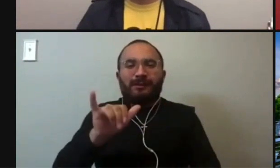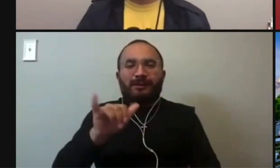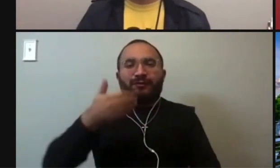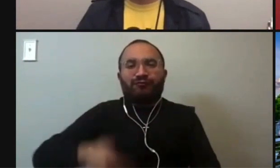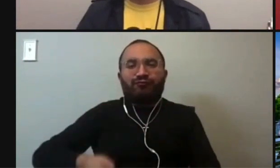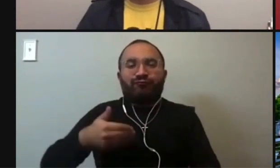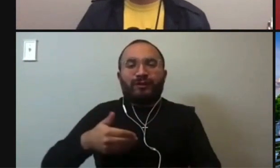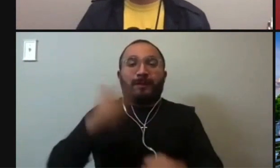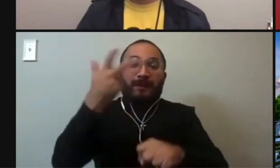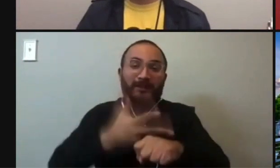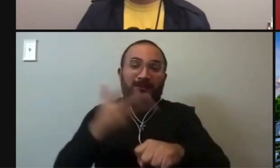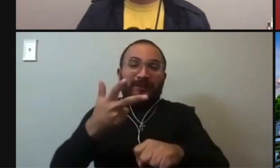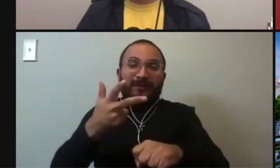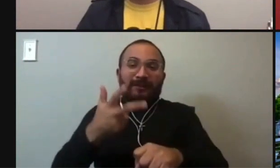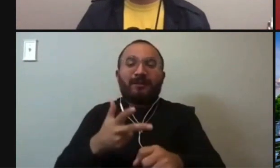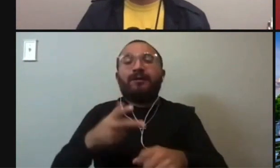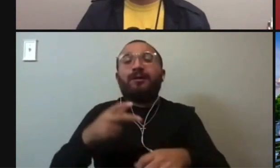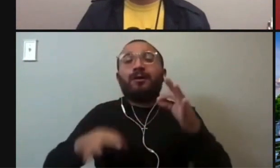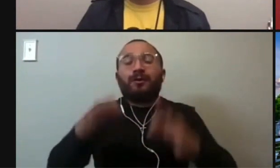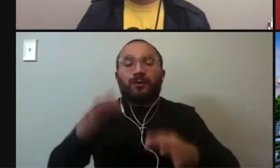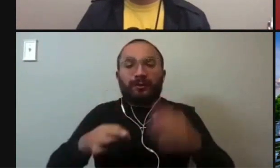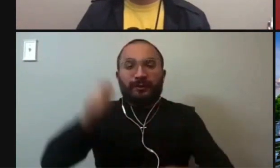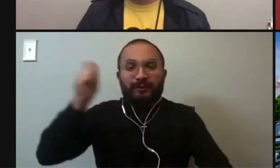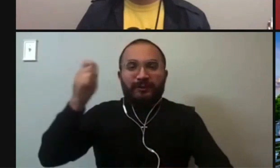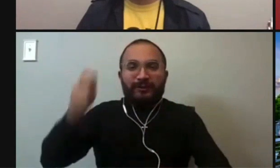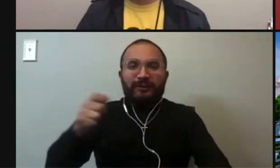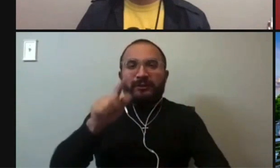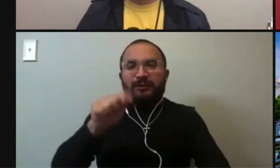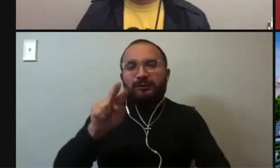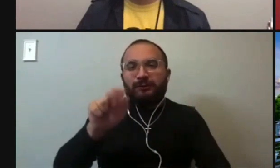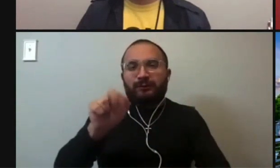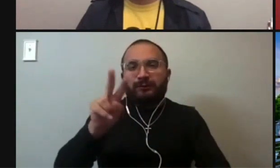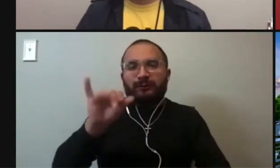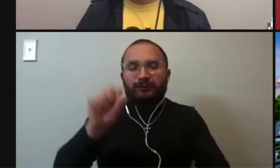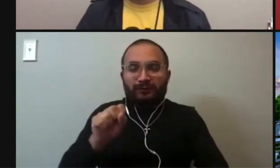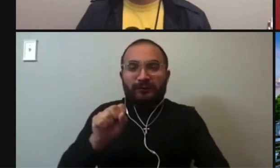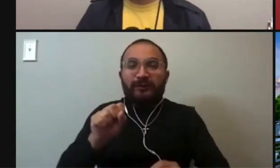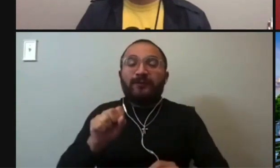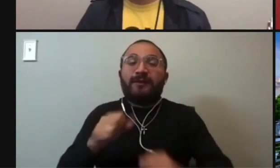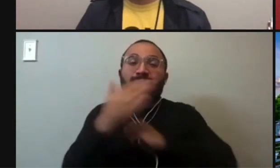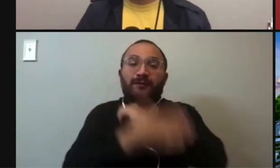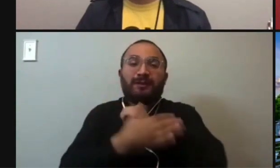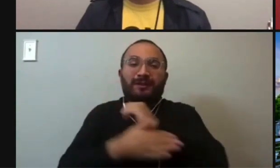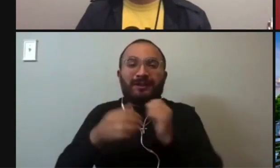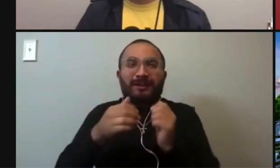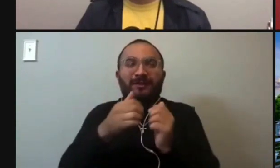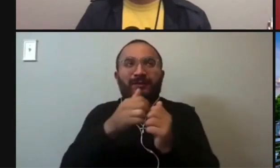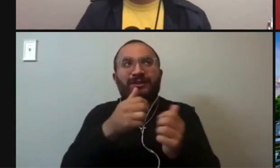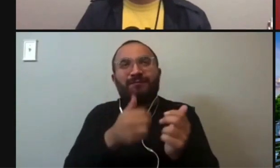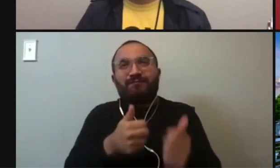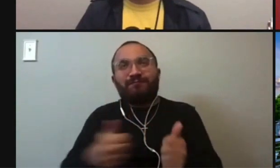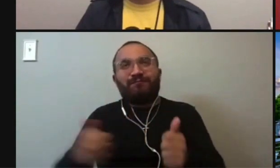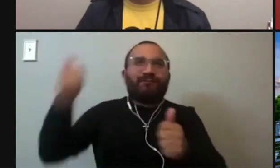a three-term district court judge in Travis County, one of the highest level trial courts in the state. Um, the presiding judge